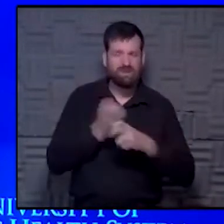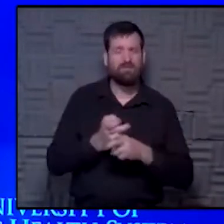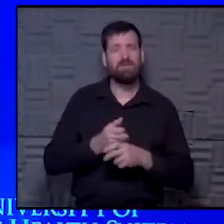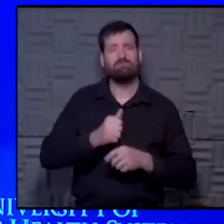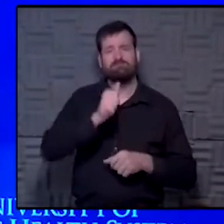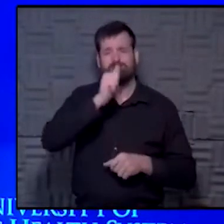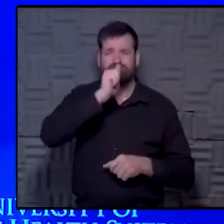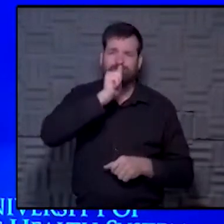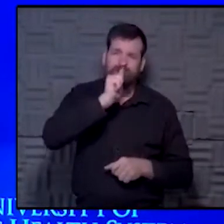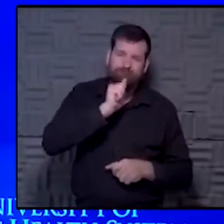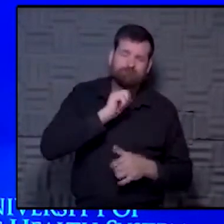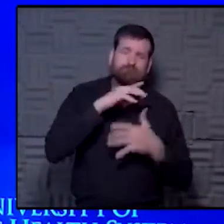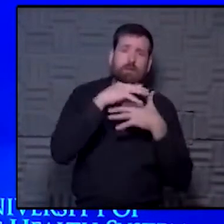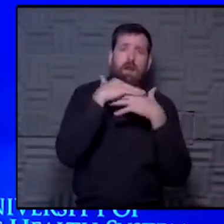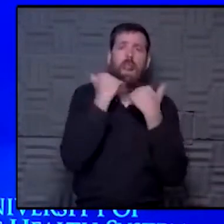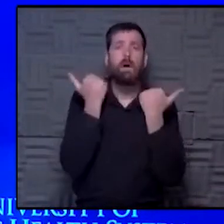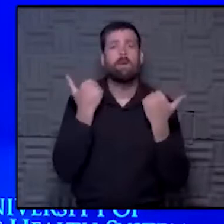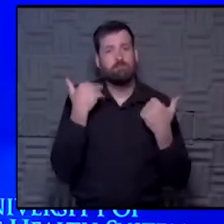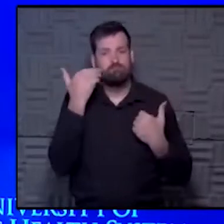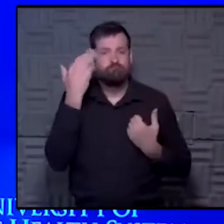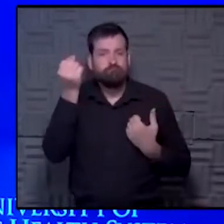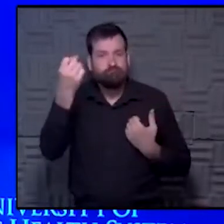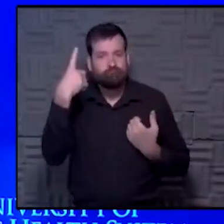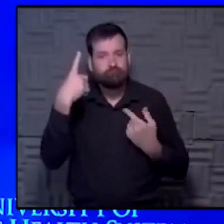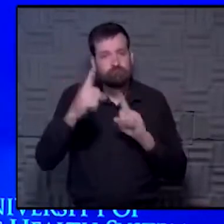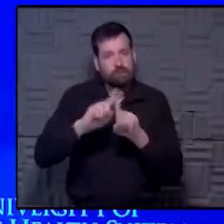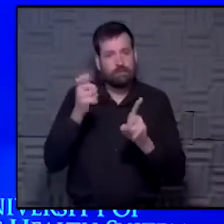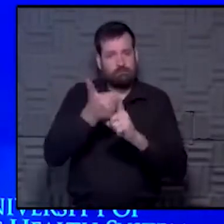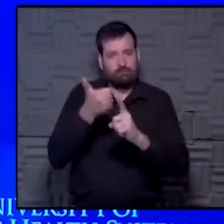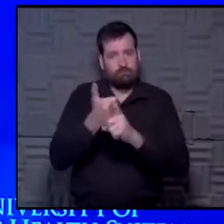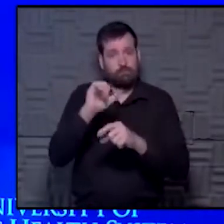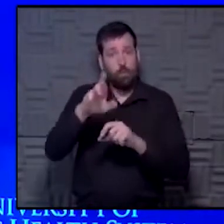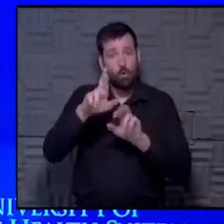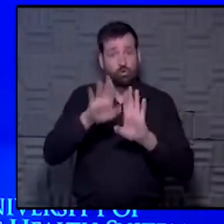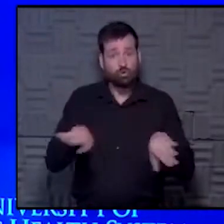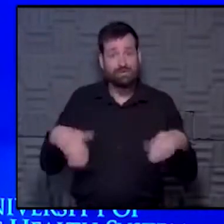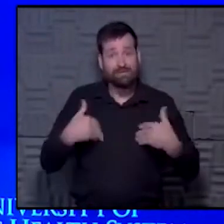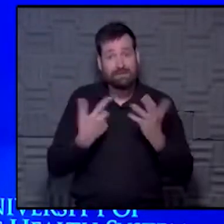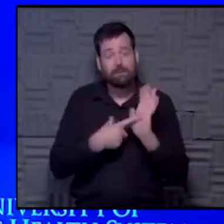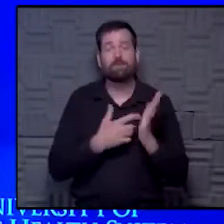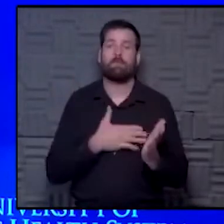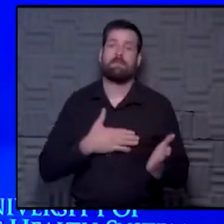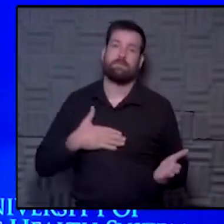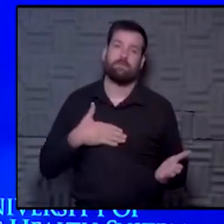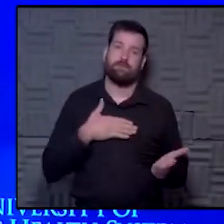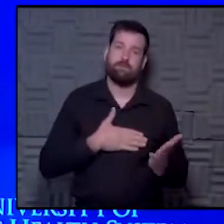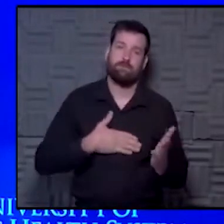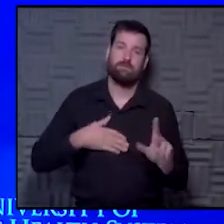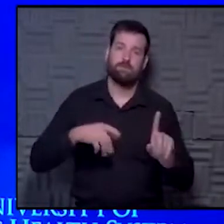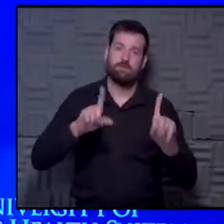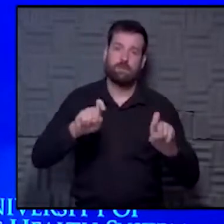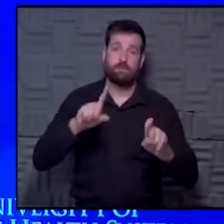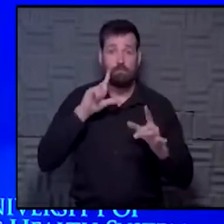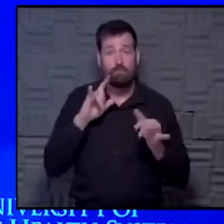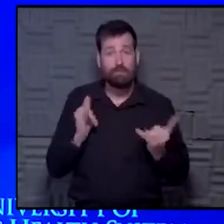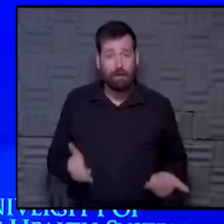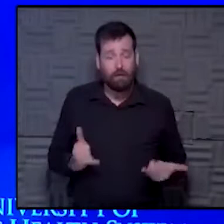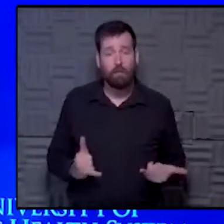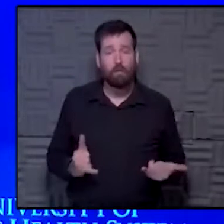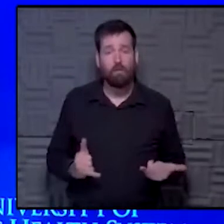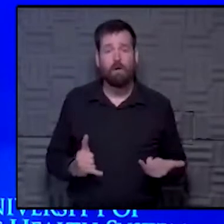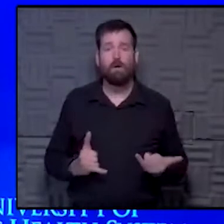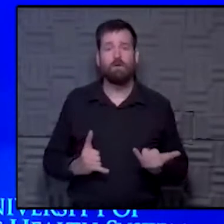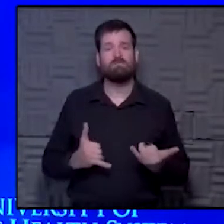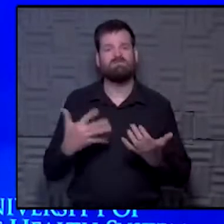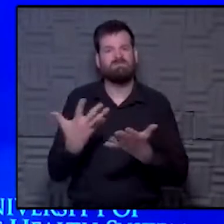as we all are of dealing with them, if you or your children or a loved one have symptoms, please get tested. And, of course, in the meantime, get